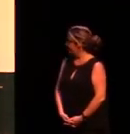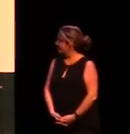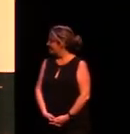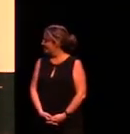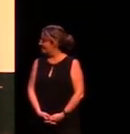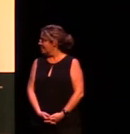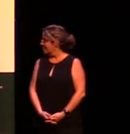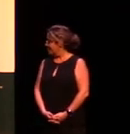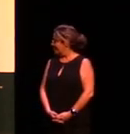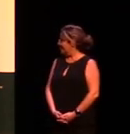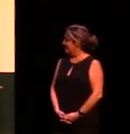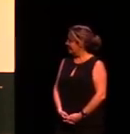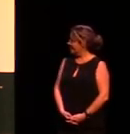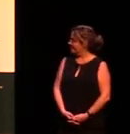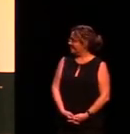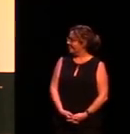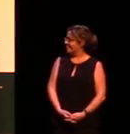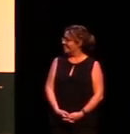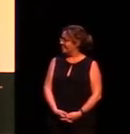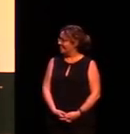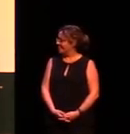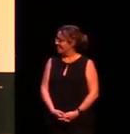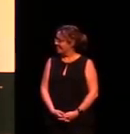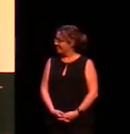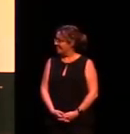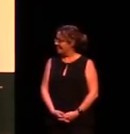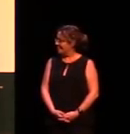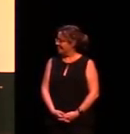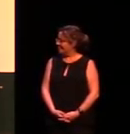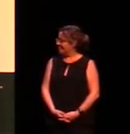Thank you. Thank you. Thank you.